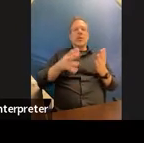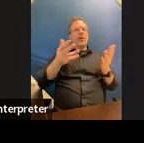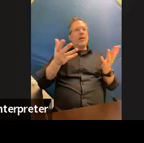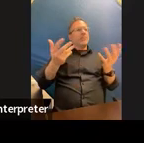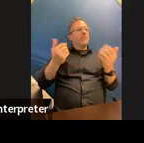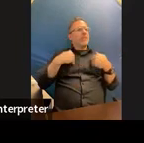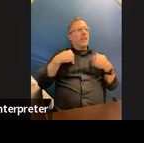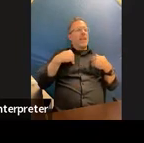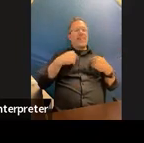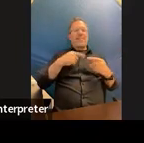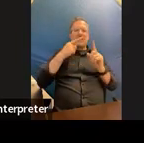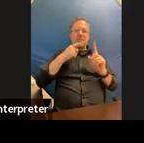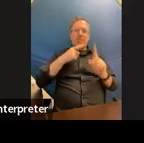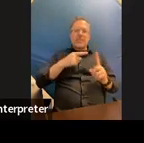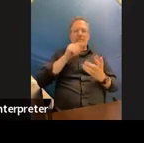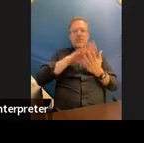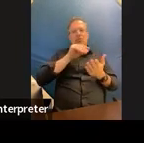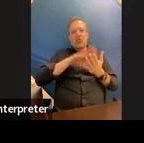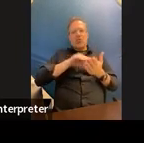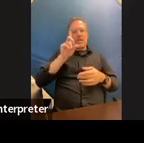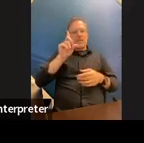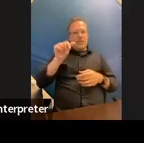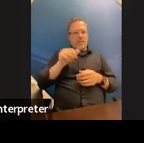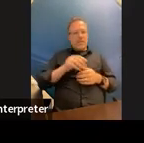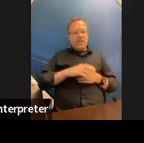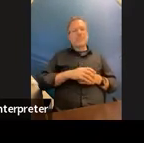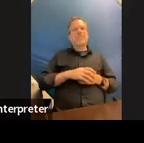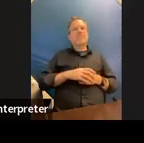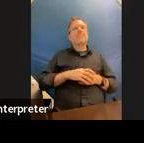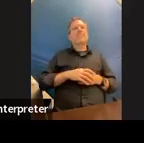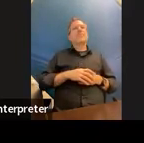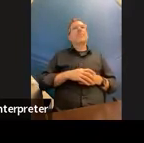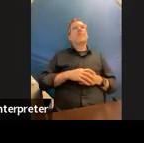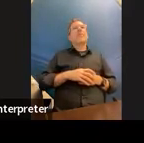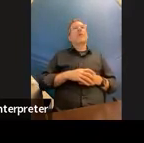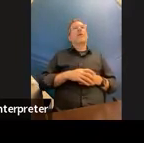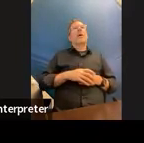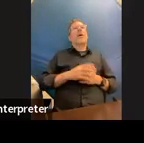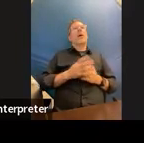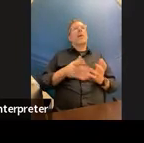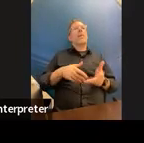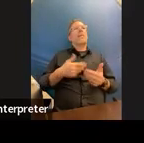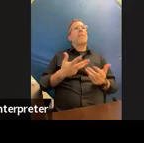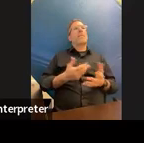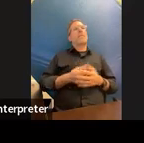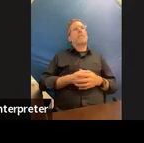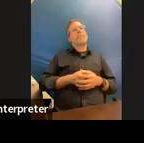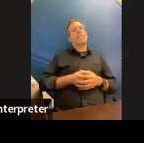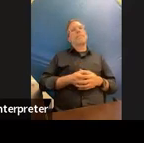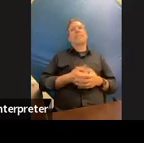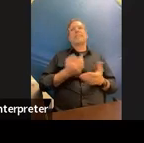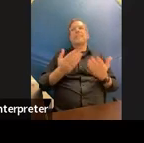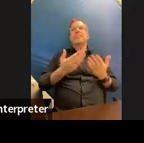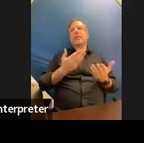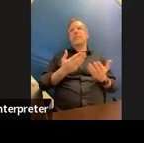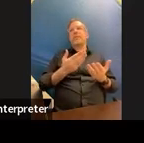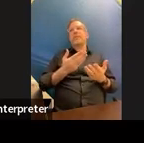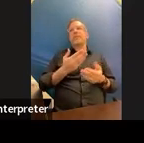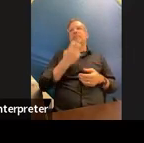a specific learning disability and um maybe a speech language